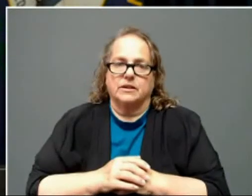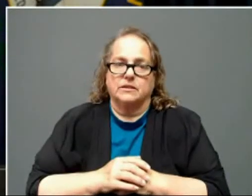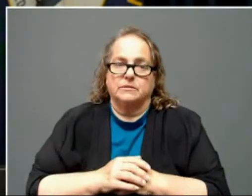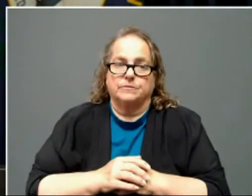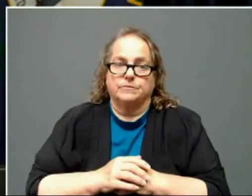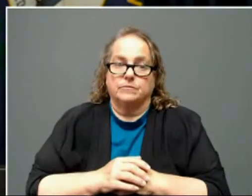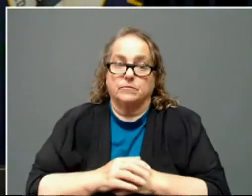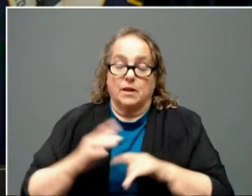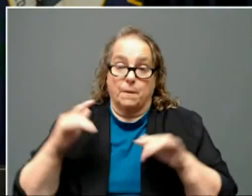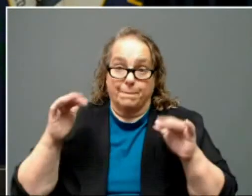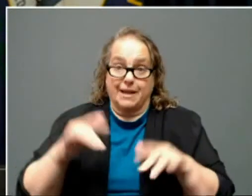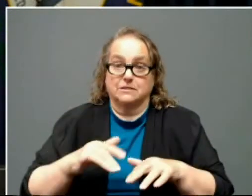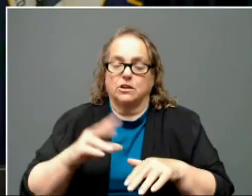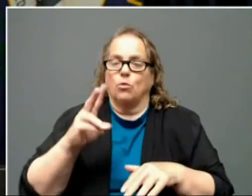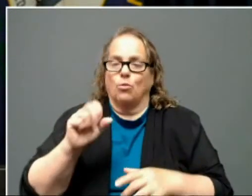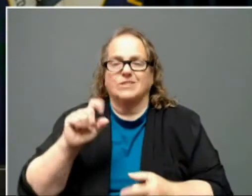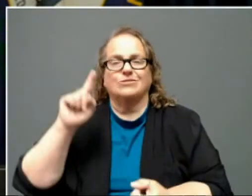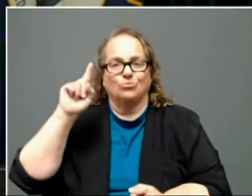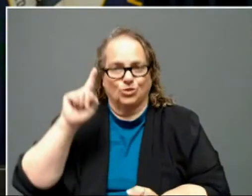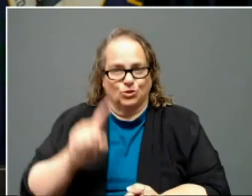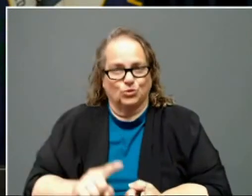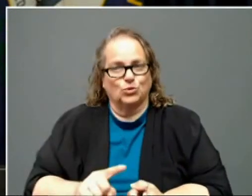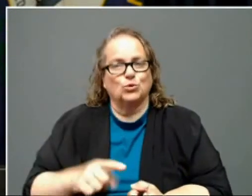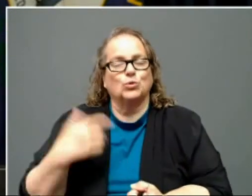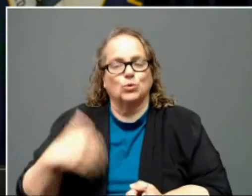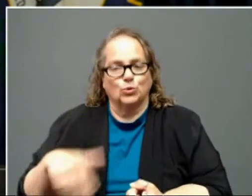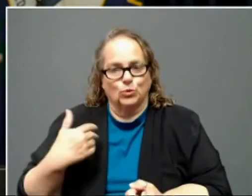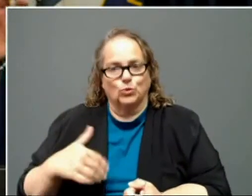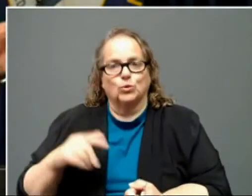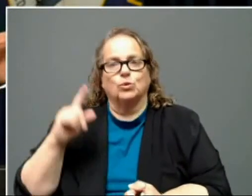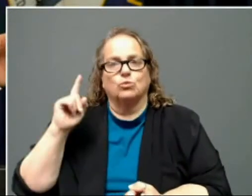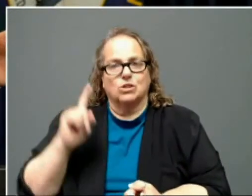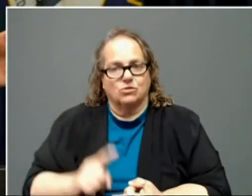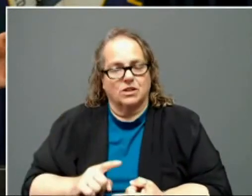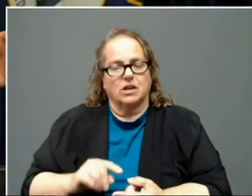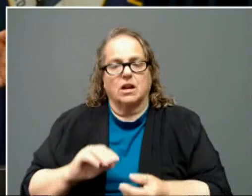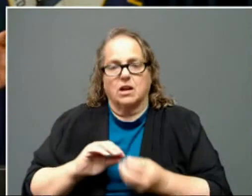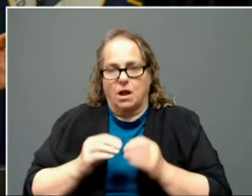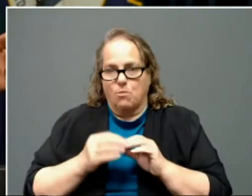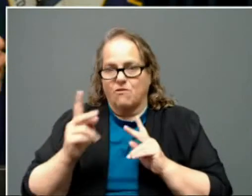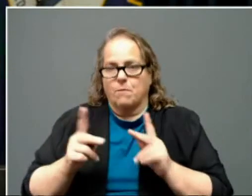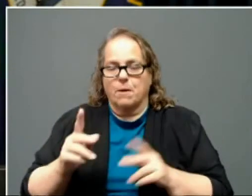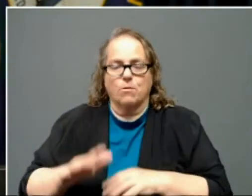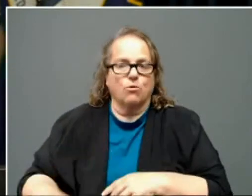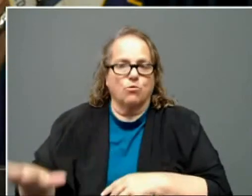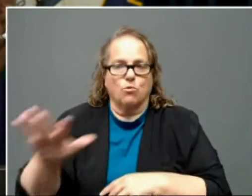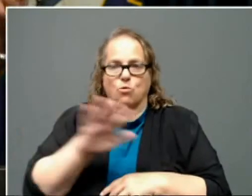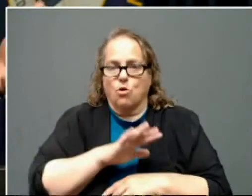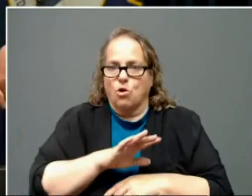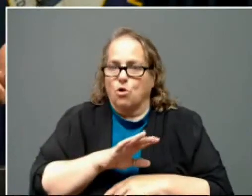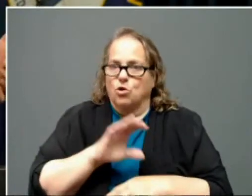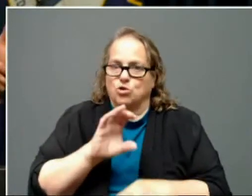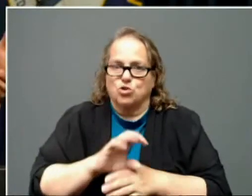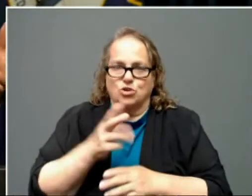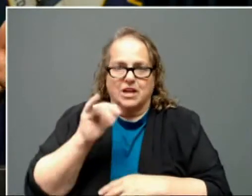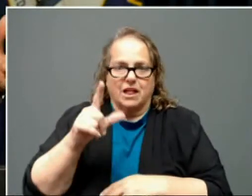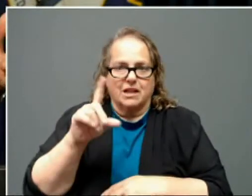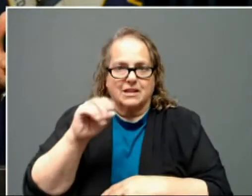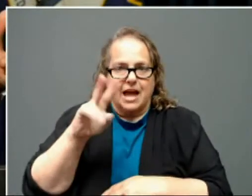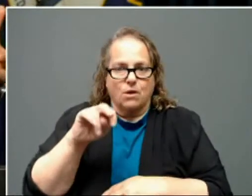significantly restricted all throughout Churchill Downs. It was primarily